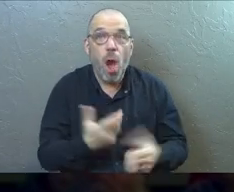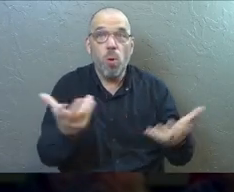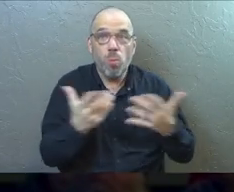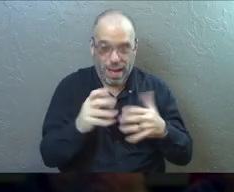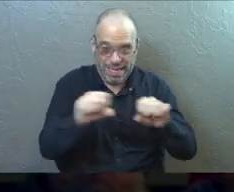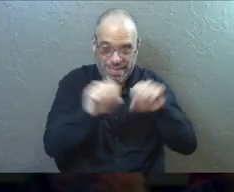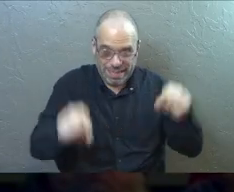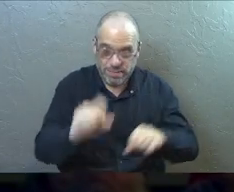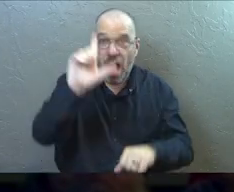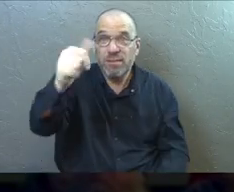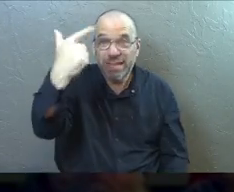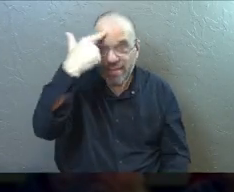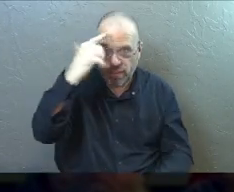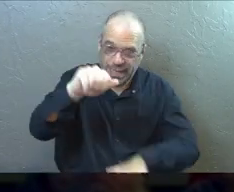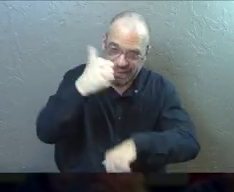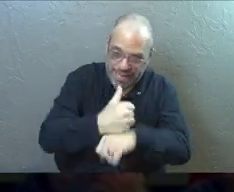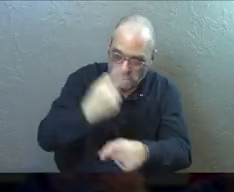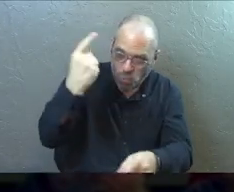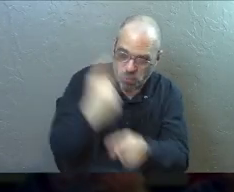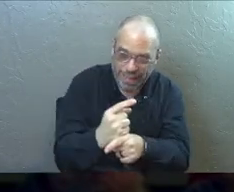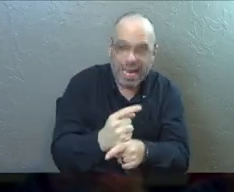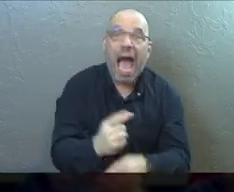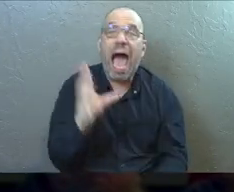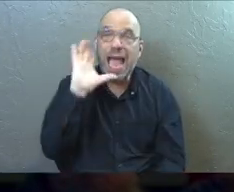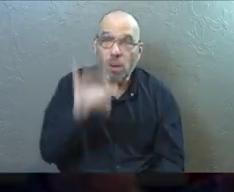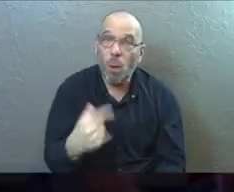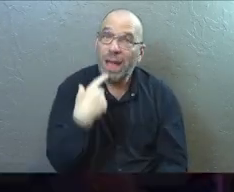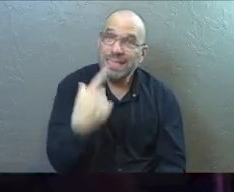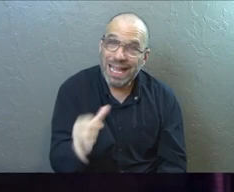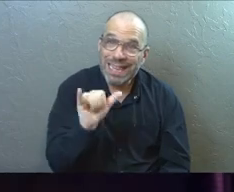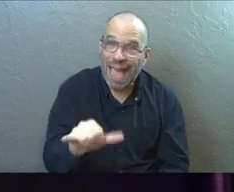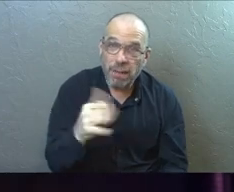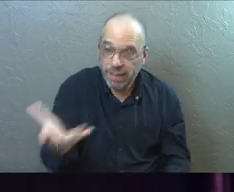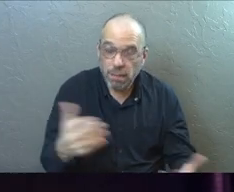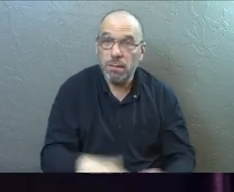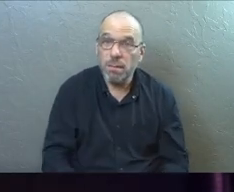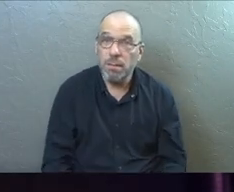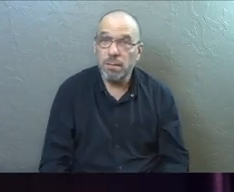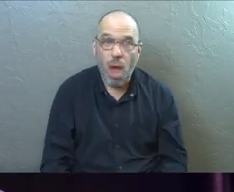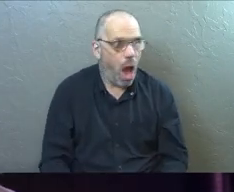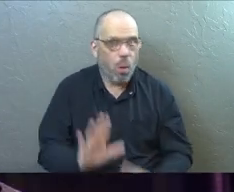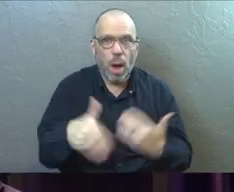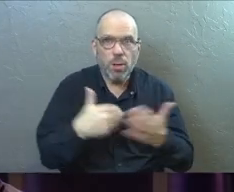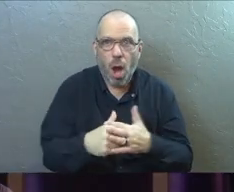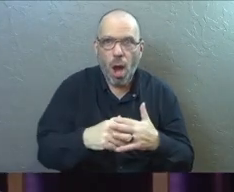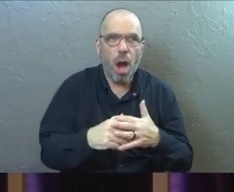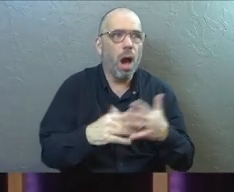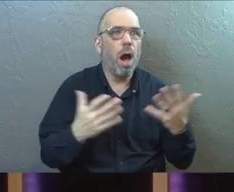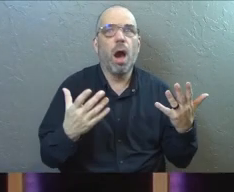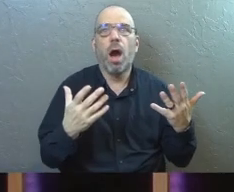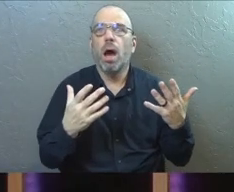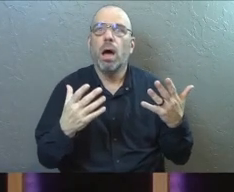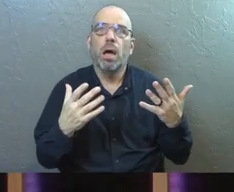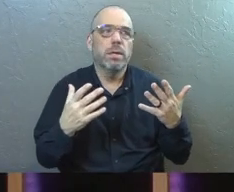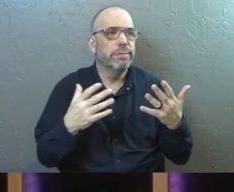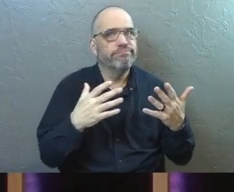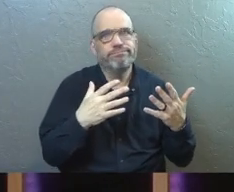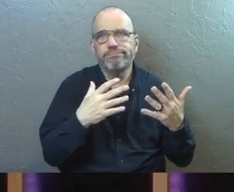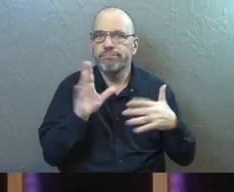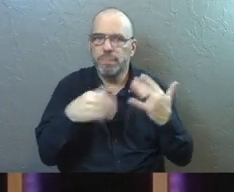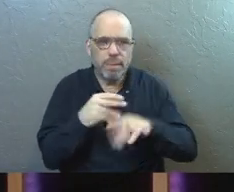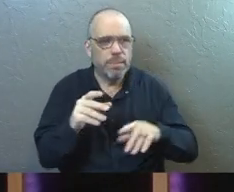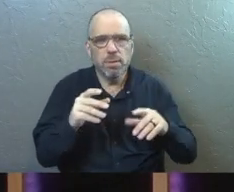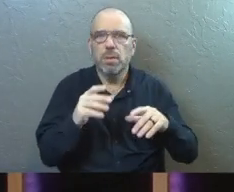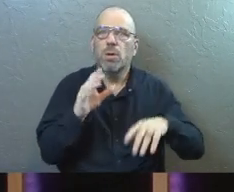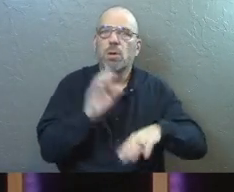We want the systems of government to be set right. Yes? We want every predator to be dealt with. We